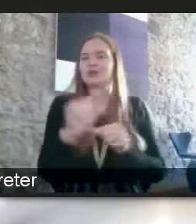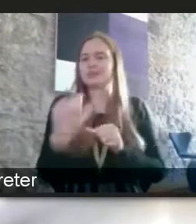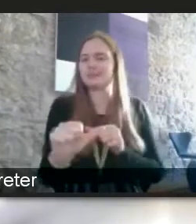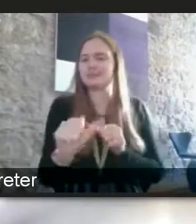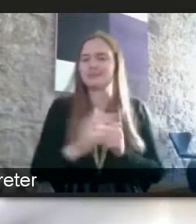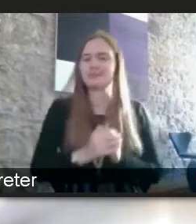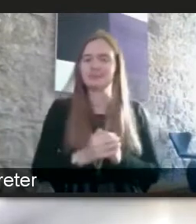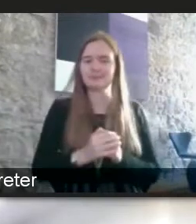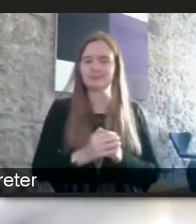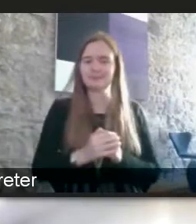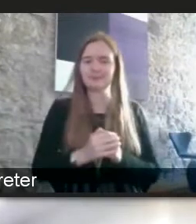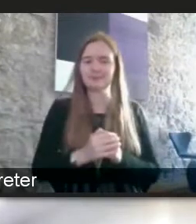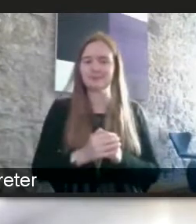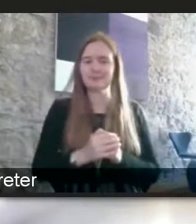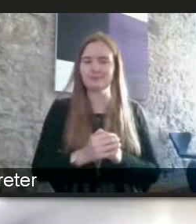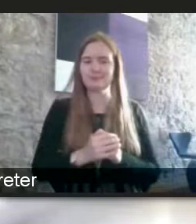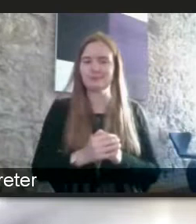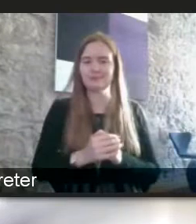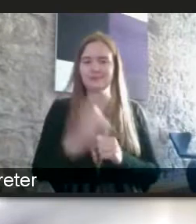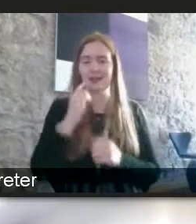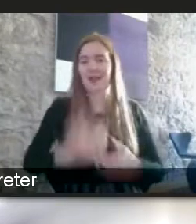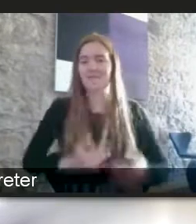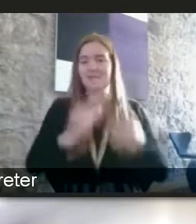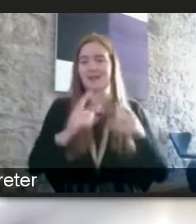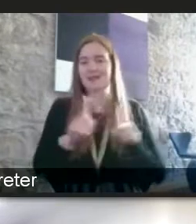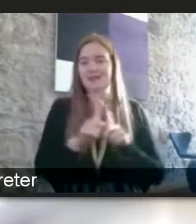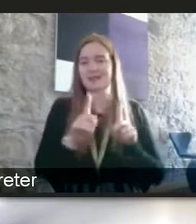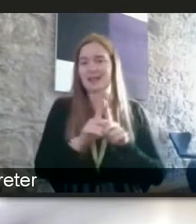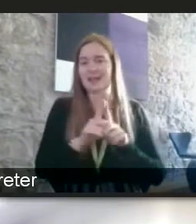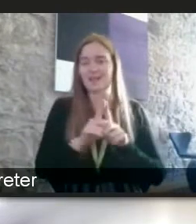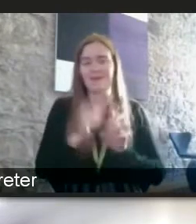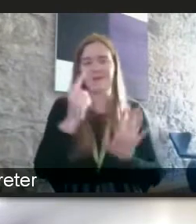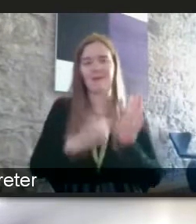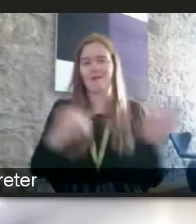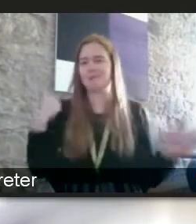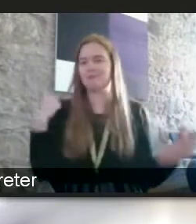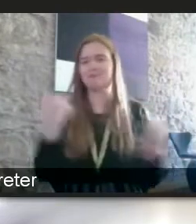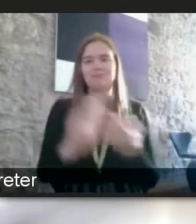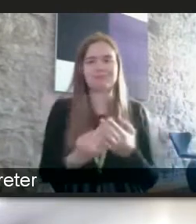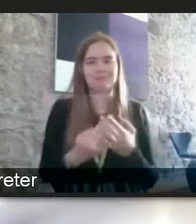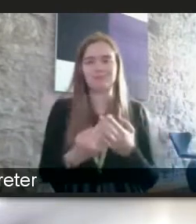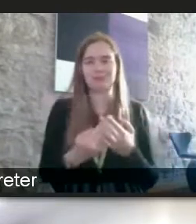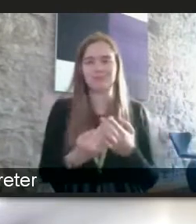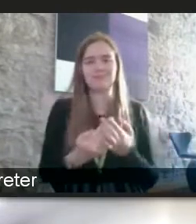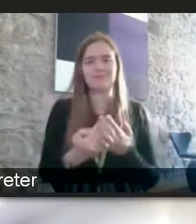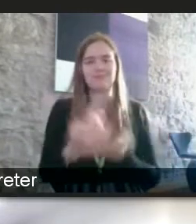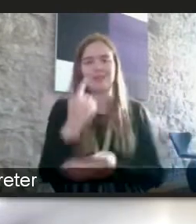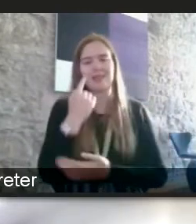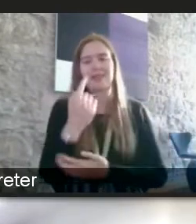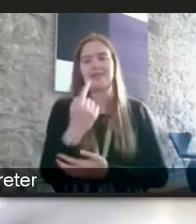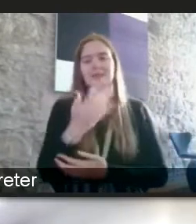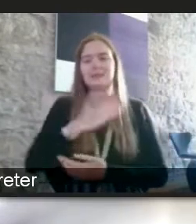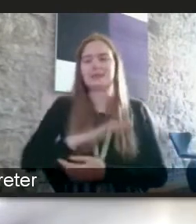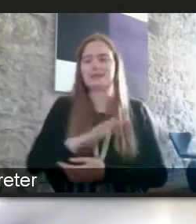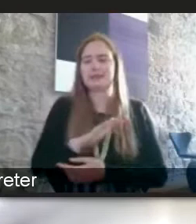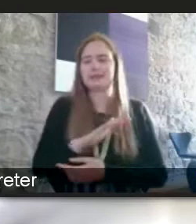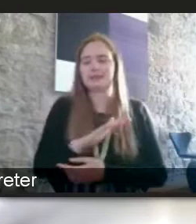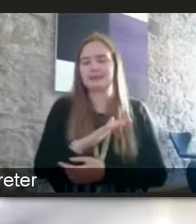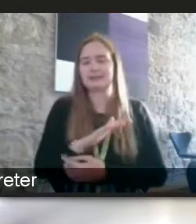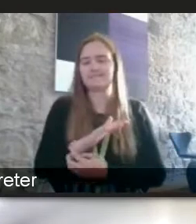echo a little bit of actually because i felt the same way for years i think we have to really you know um